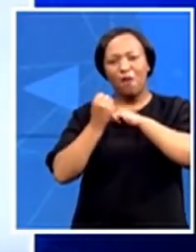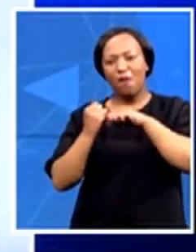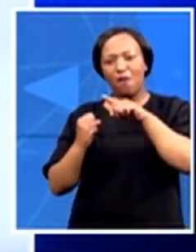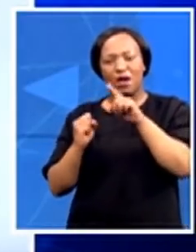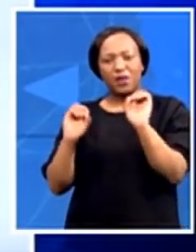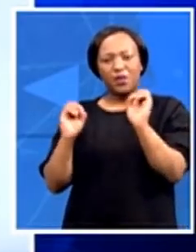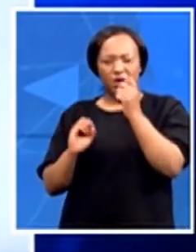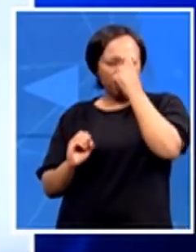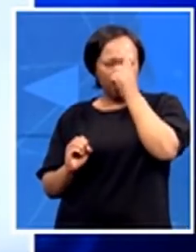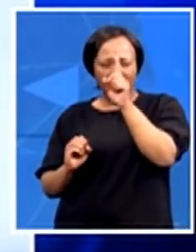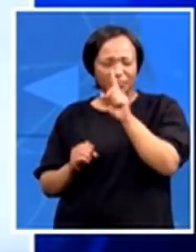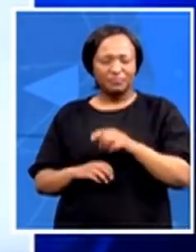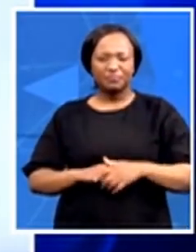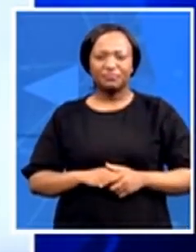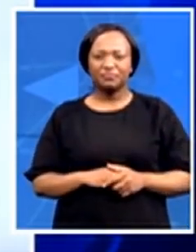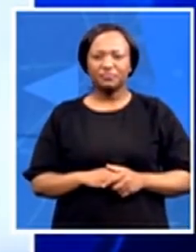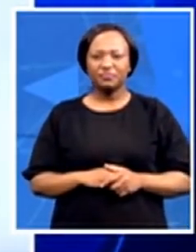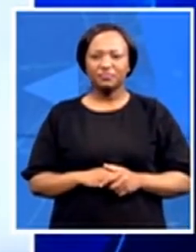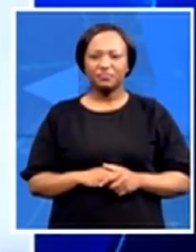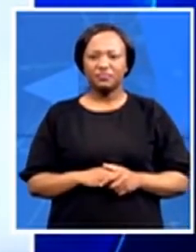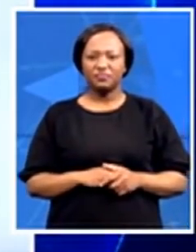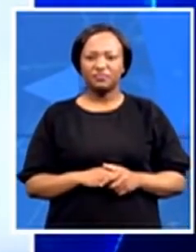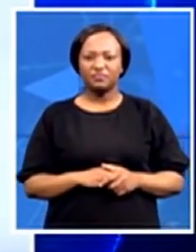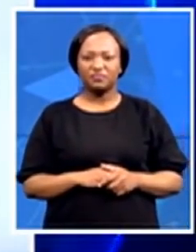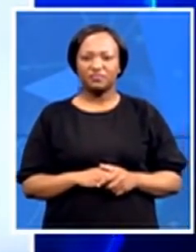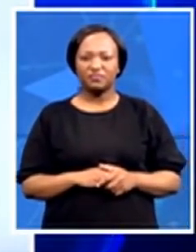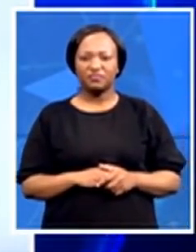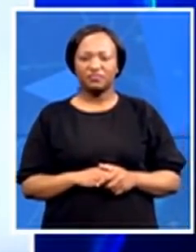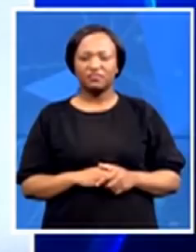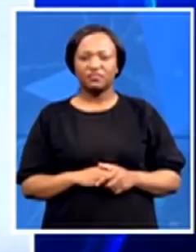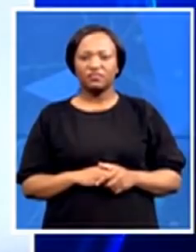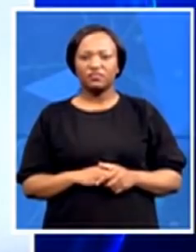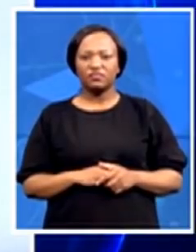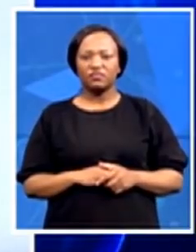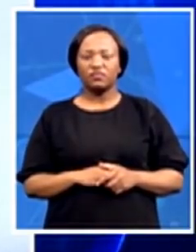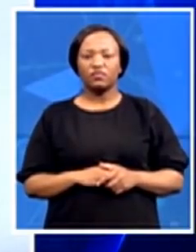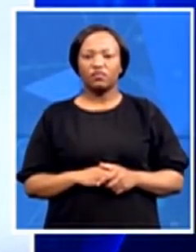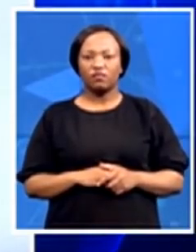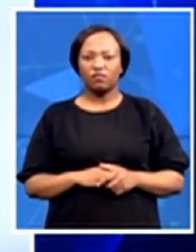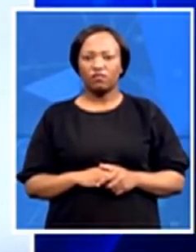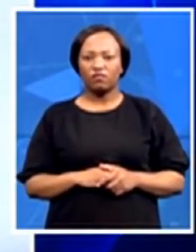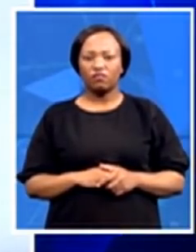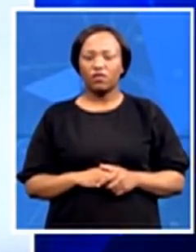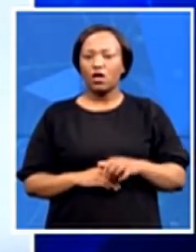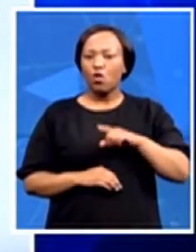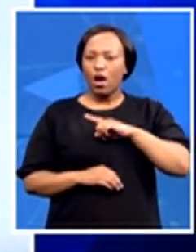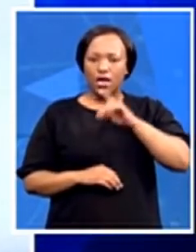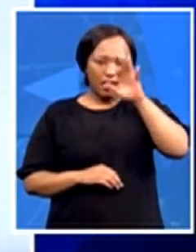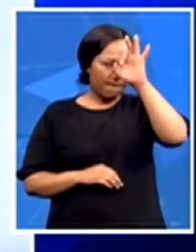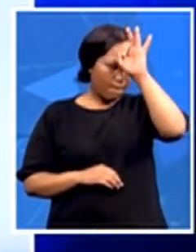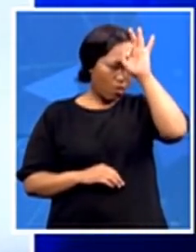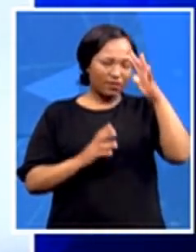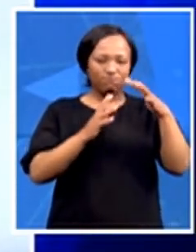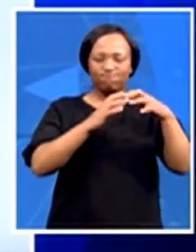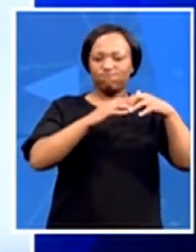So in the near term, there's no choice. You know, the police had effectively collapsed and the military had to be brought in, much as we don't